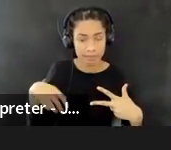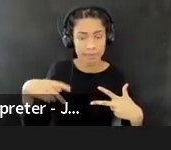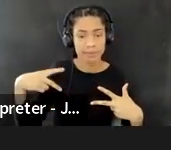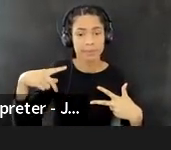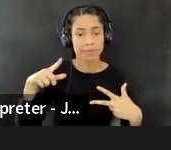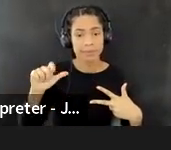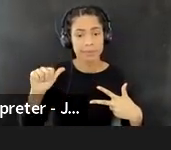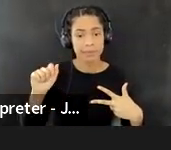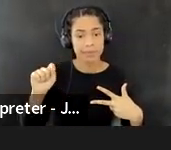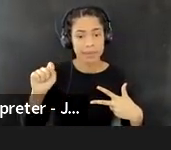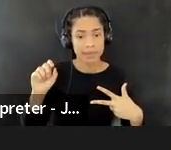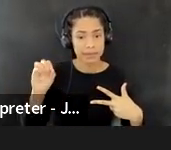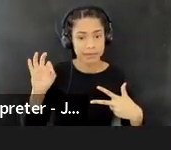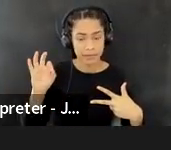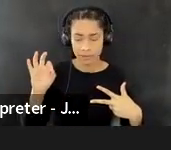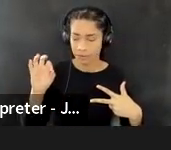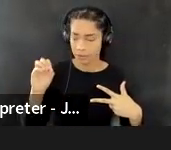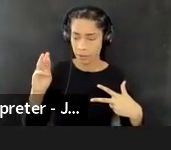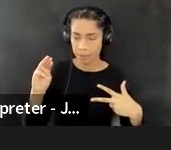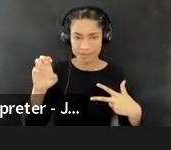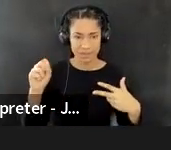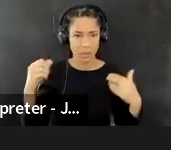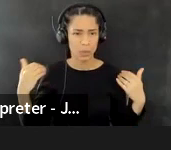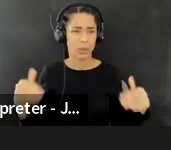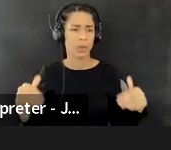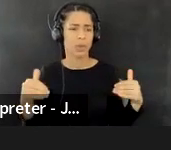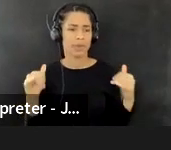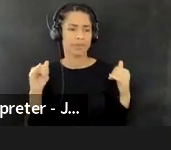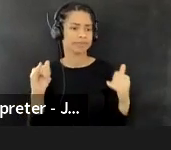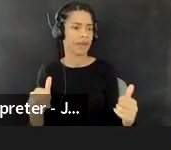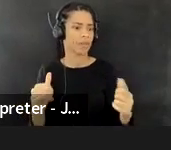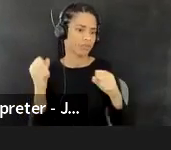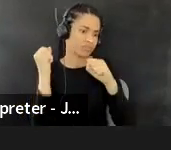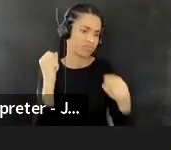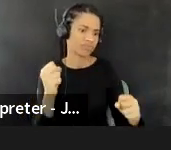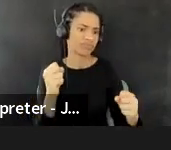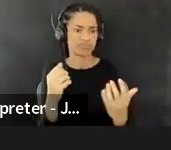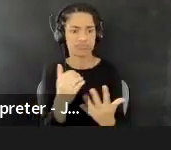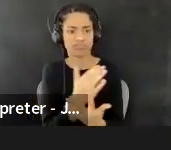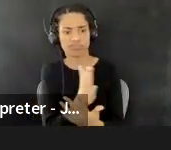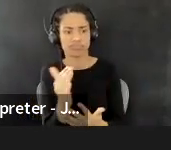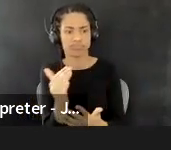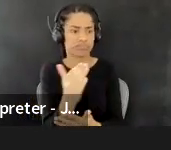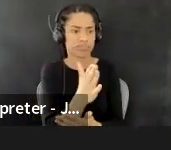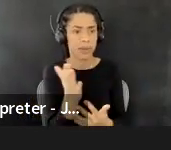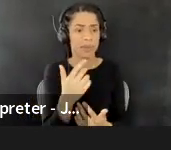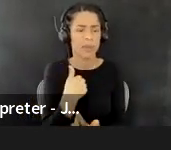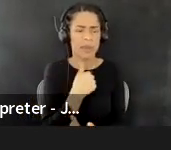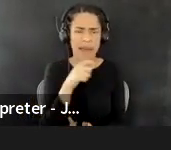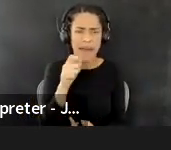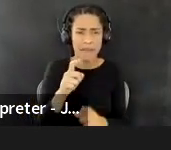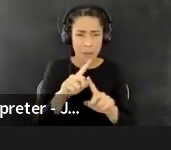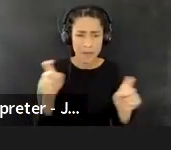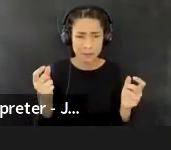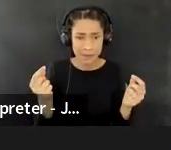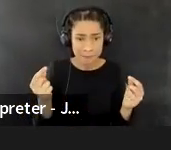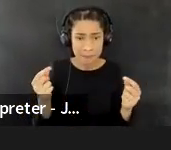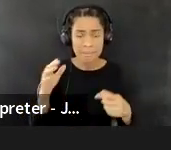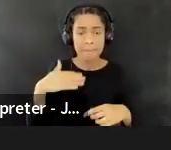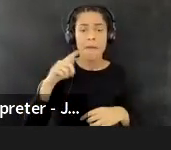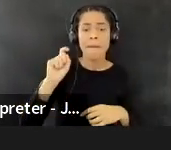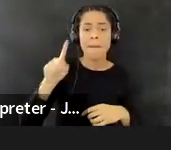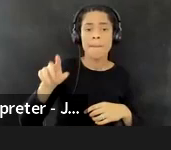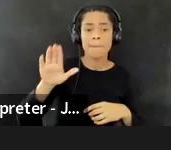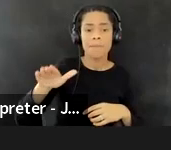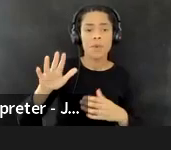robust and winding road network track group, um, asking questions about, okay, what data, uh, do we